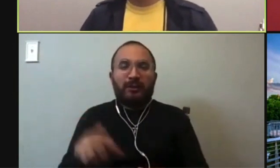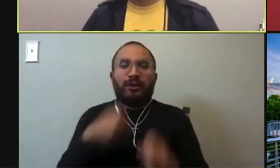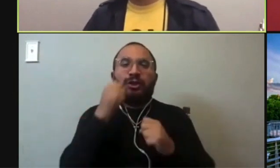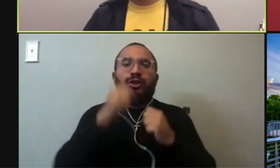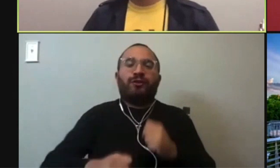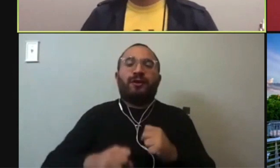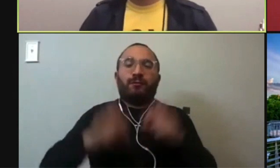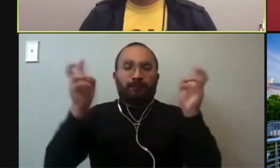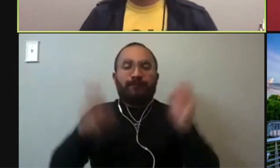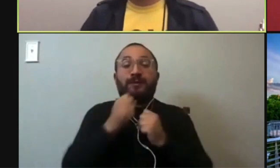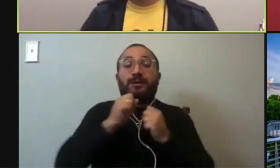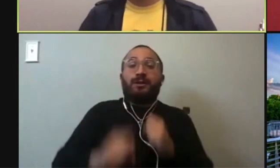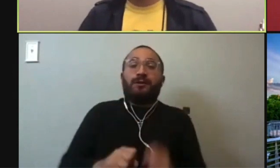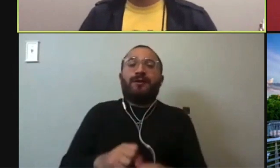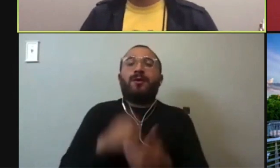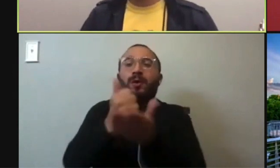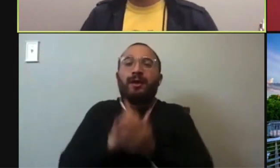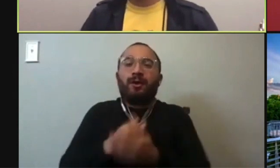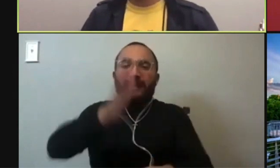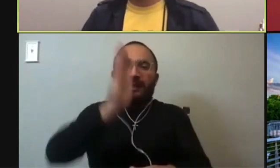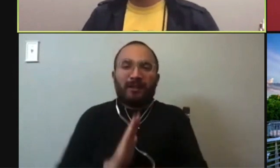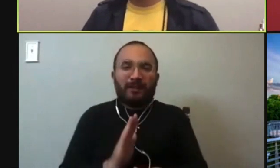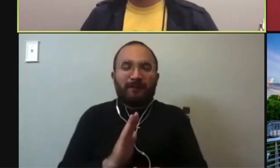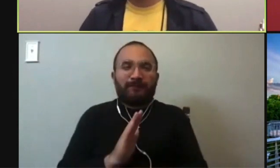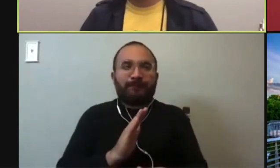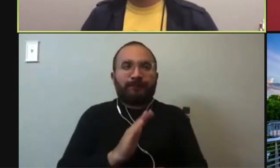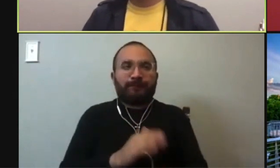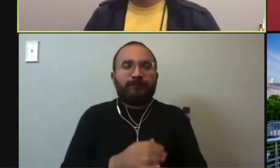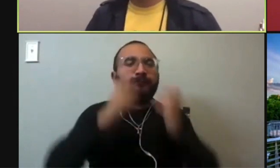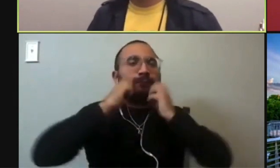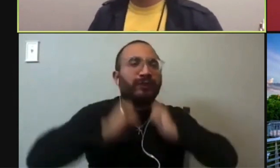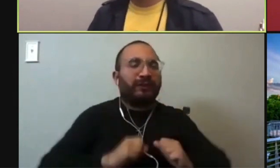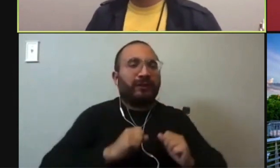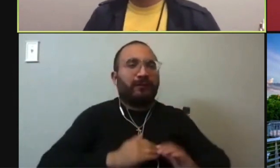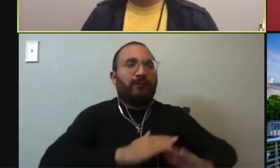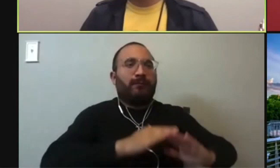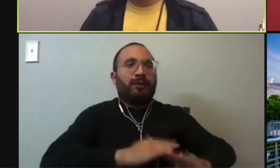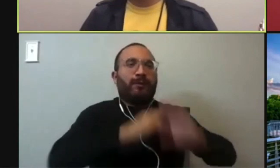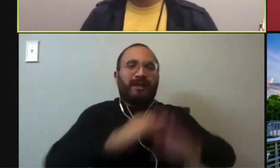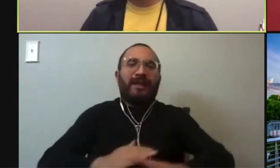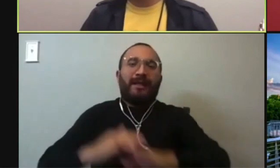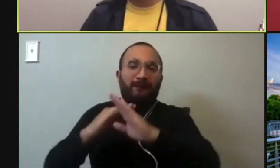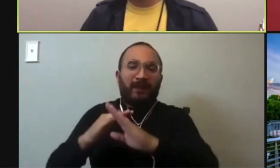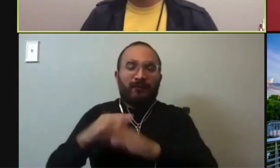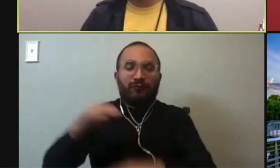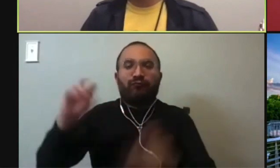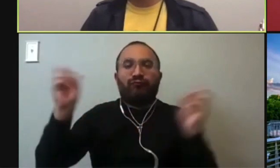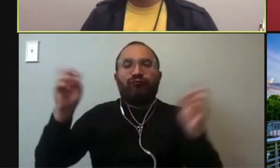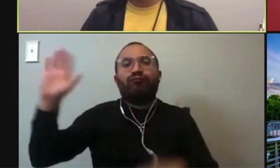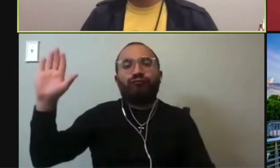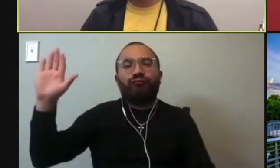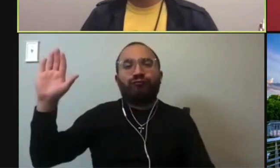protect the constitution, preserve, protect, and defend both of them. And I think in the most consequential